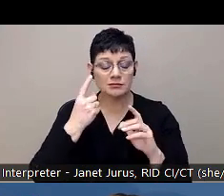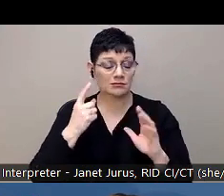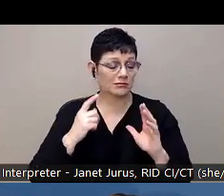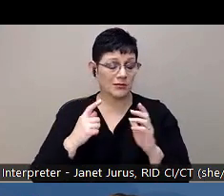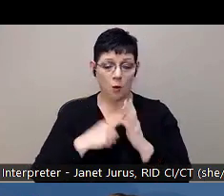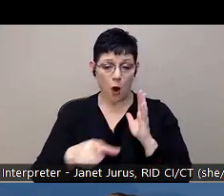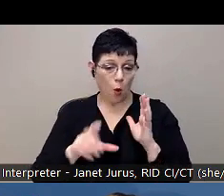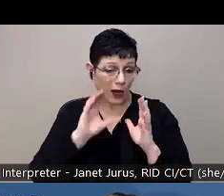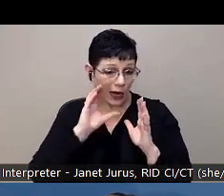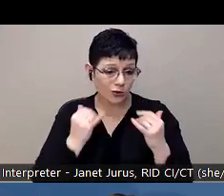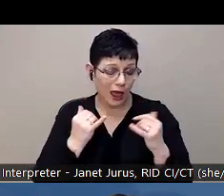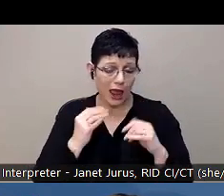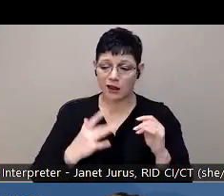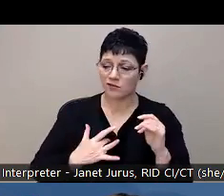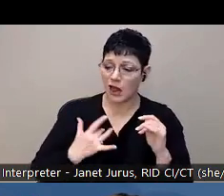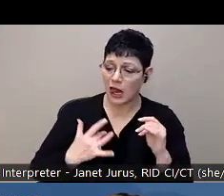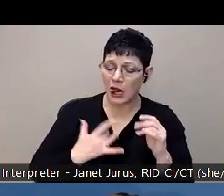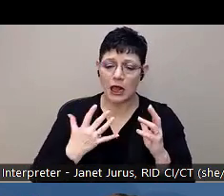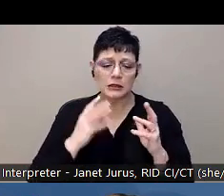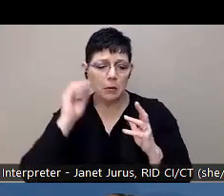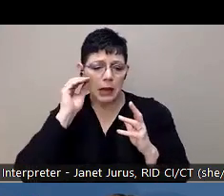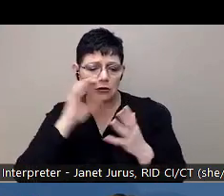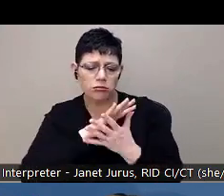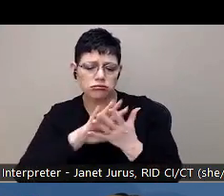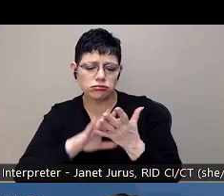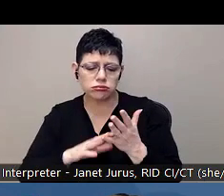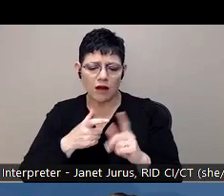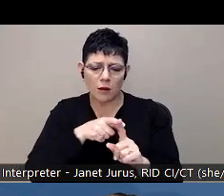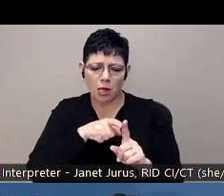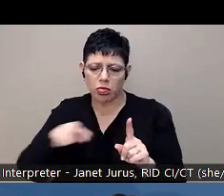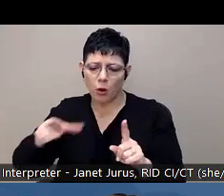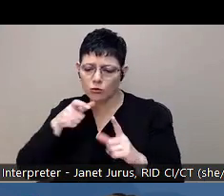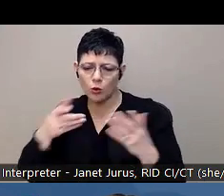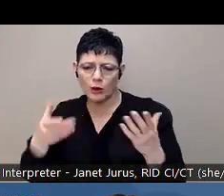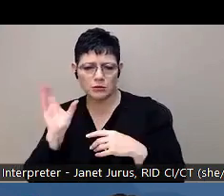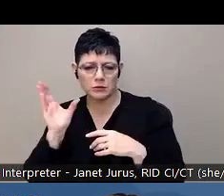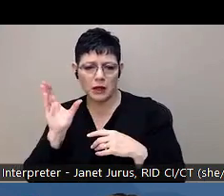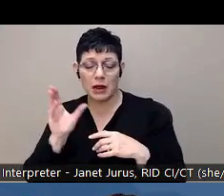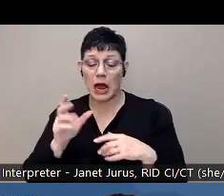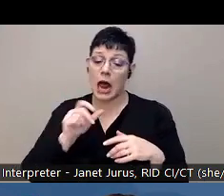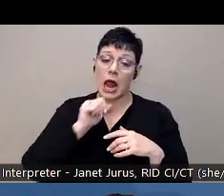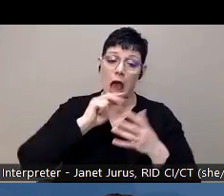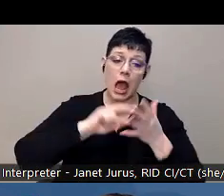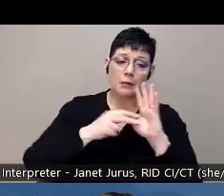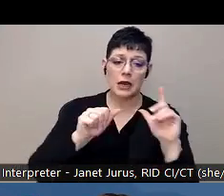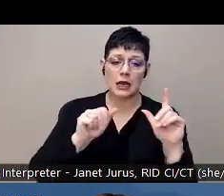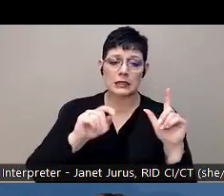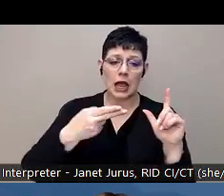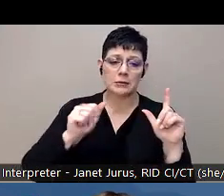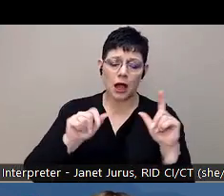are those of our authors and speakers here today and aren't necessarily reflective of SAMHSA or HHS.